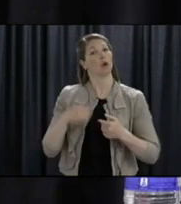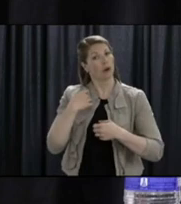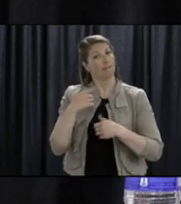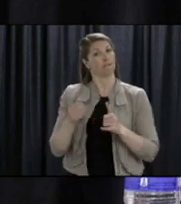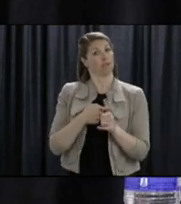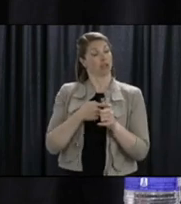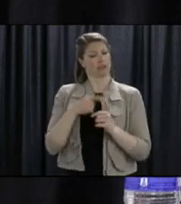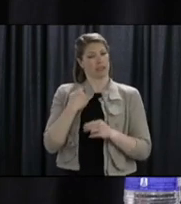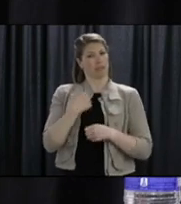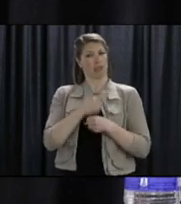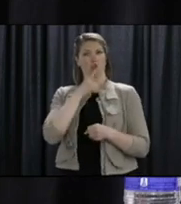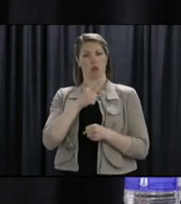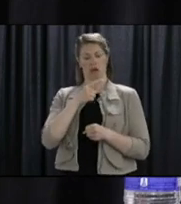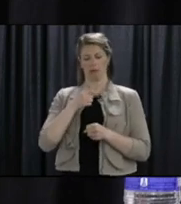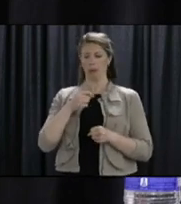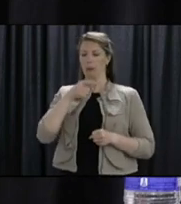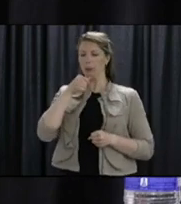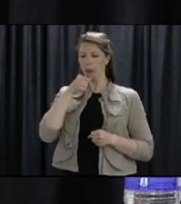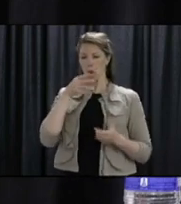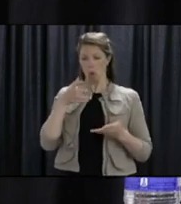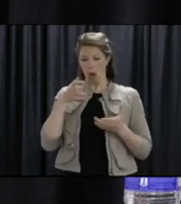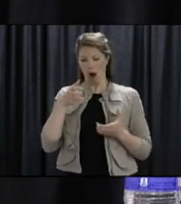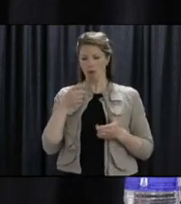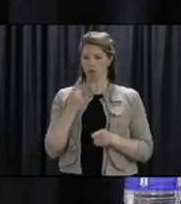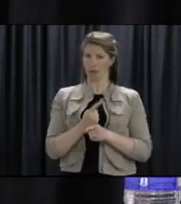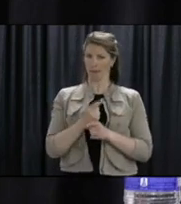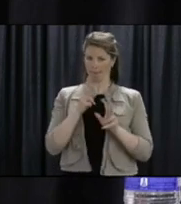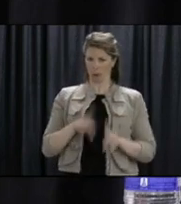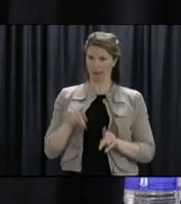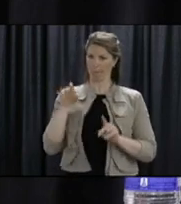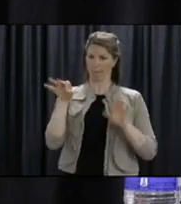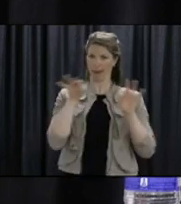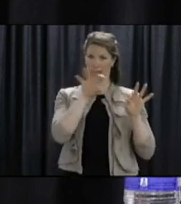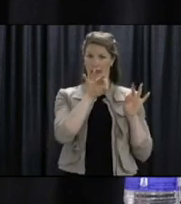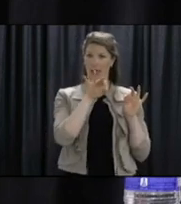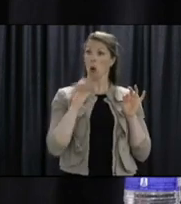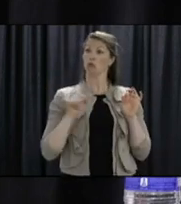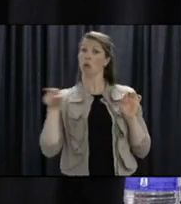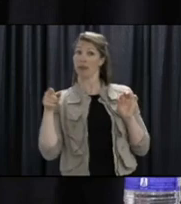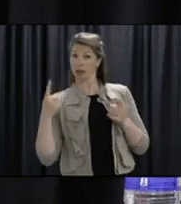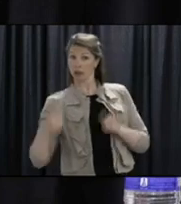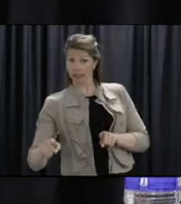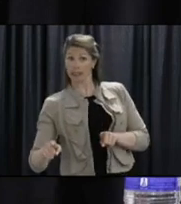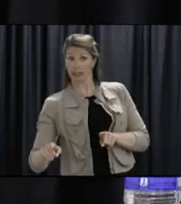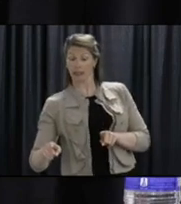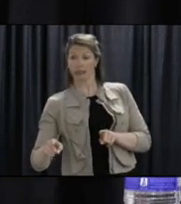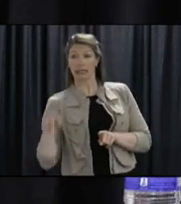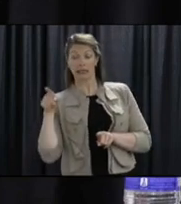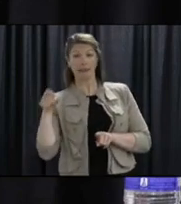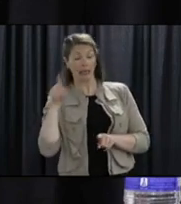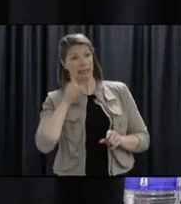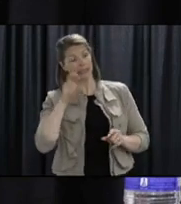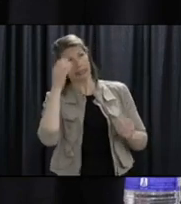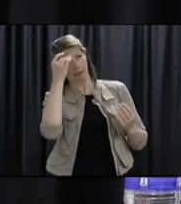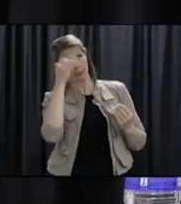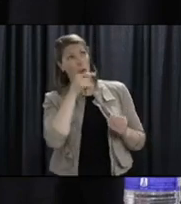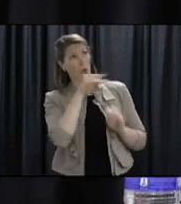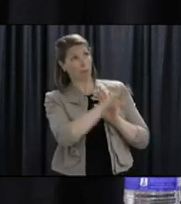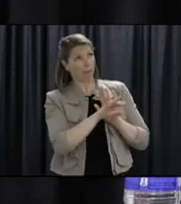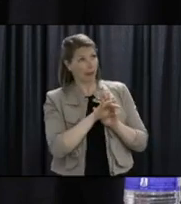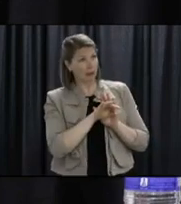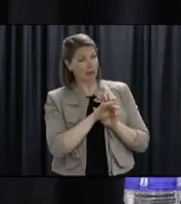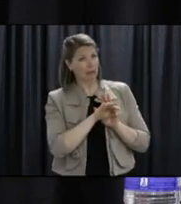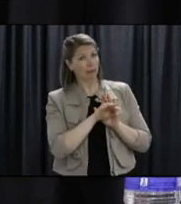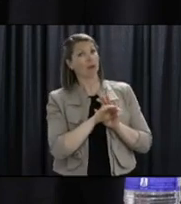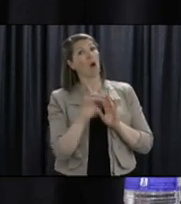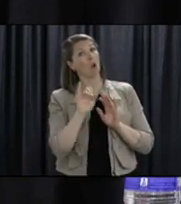for you and for the person you're asking to come into your bubble, because you have to take that into consideration as well, and the other people that are in your bubble with you, in your